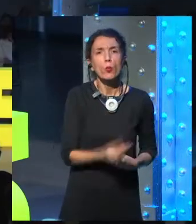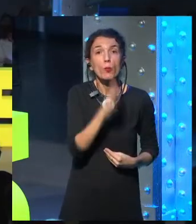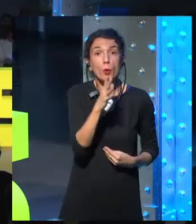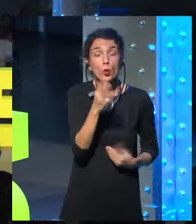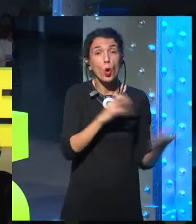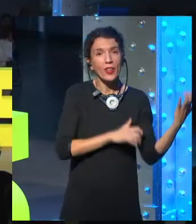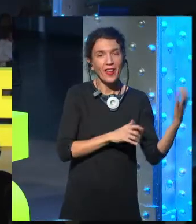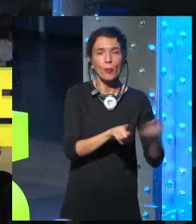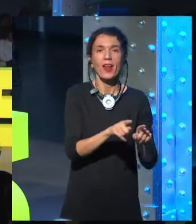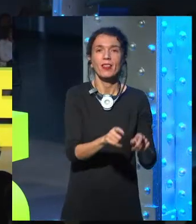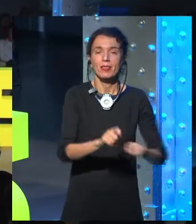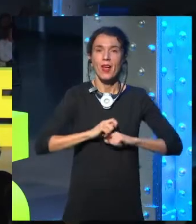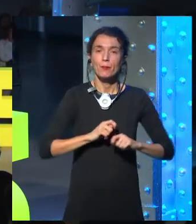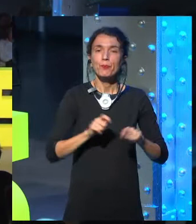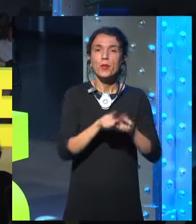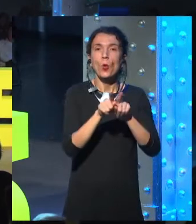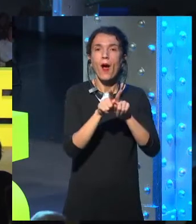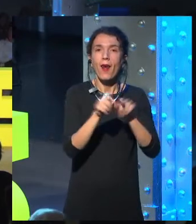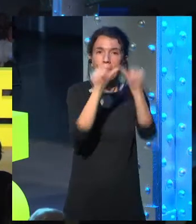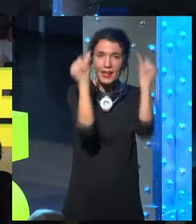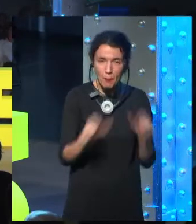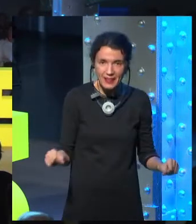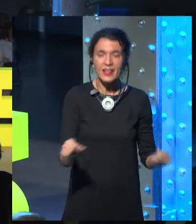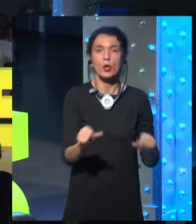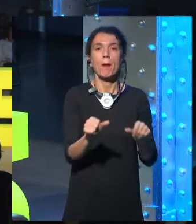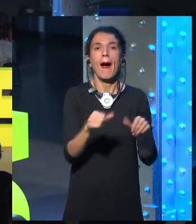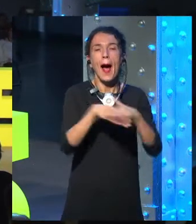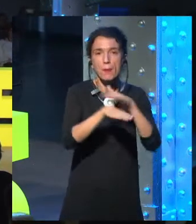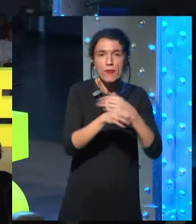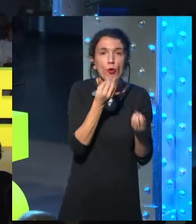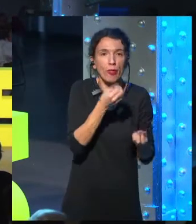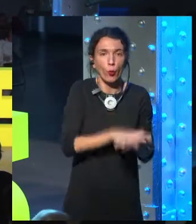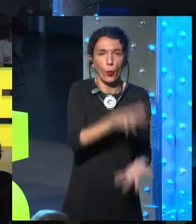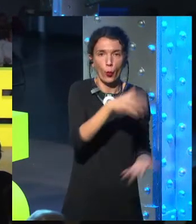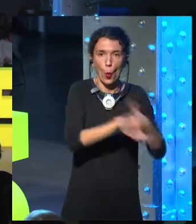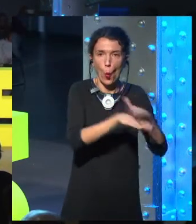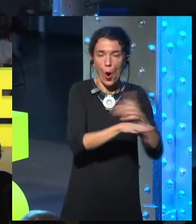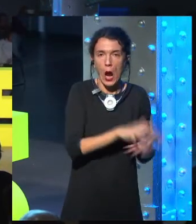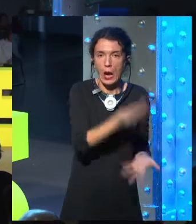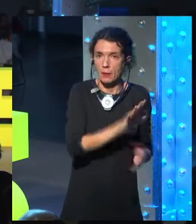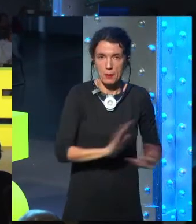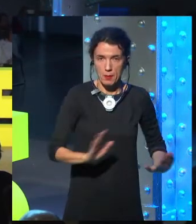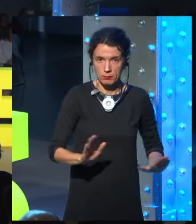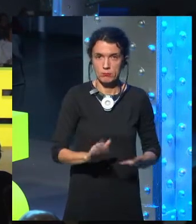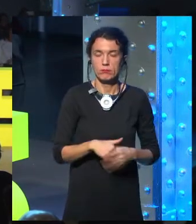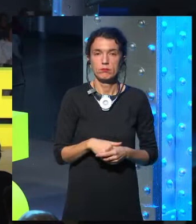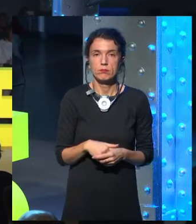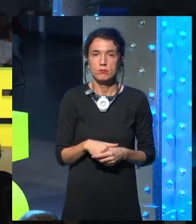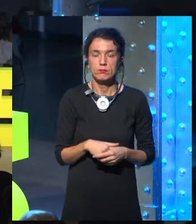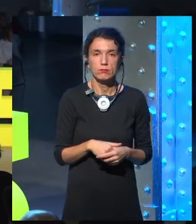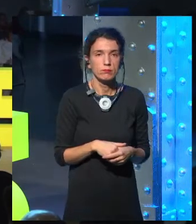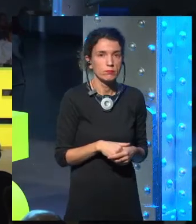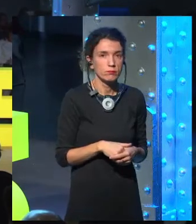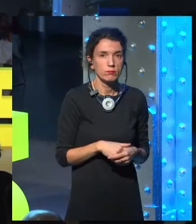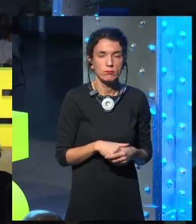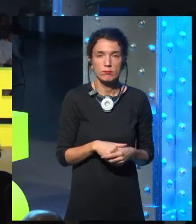invisible, making it visible. Being able to see a trend over time and tell us that there might be a trend there. But it's